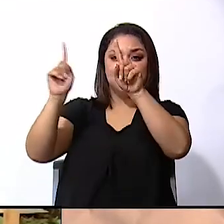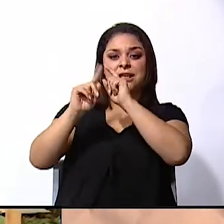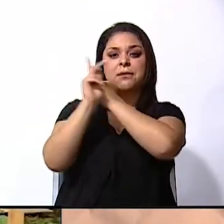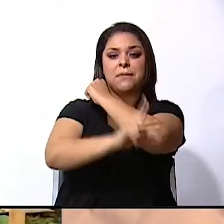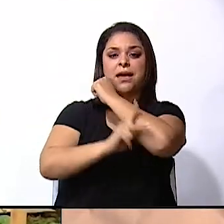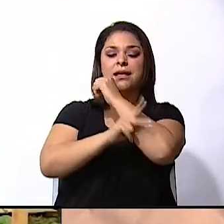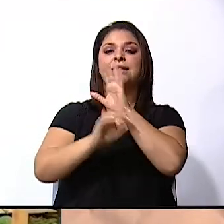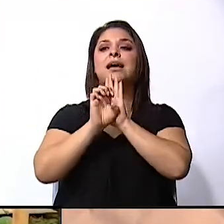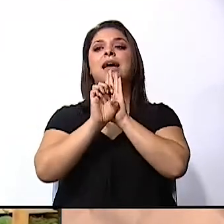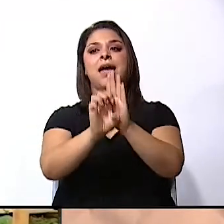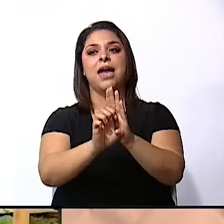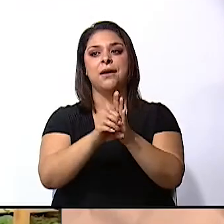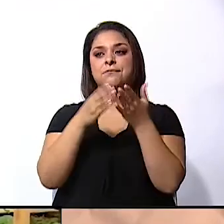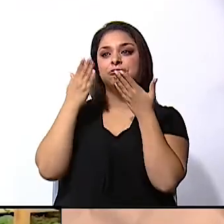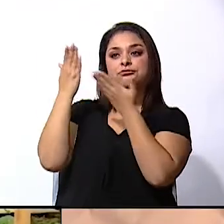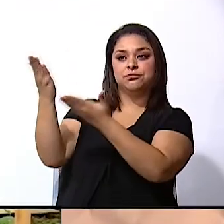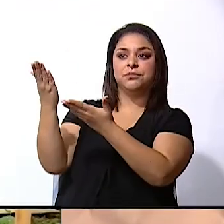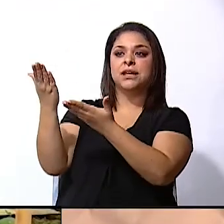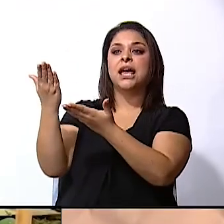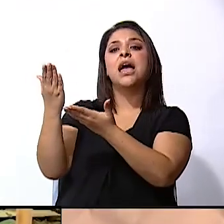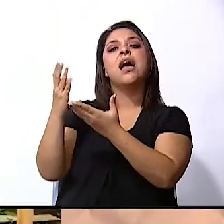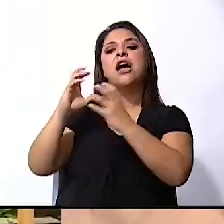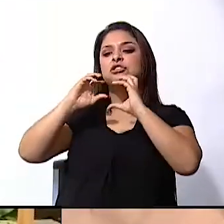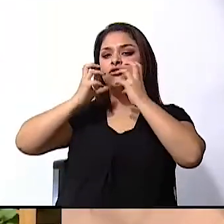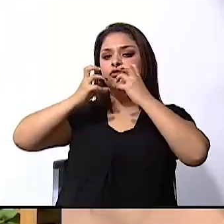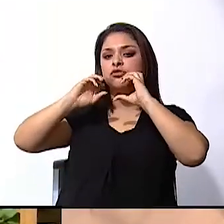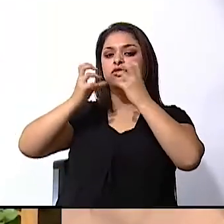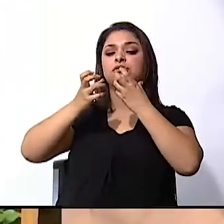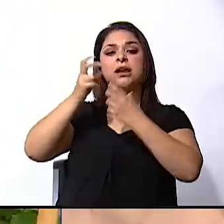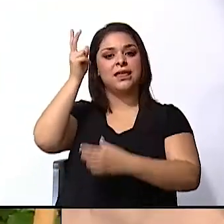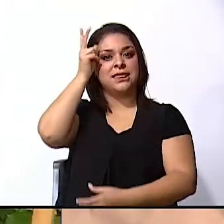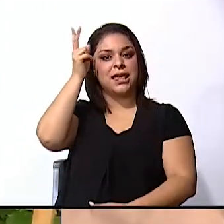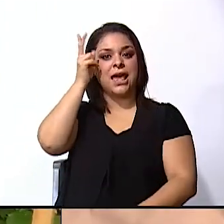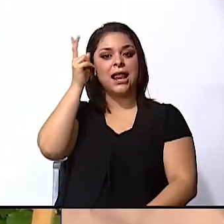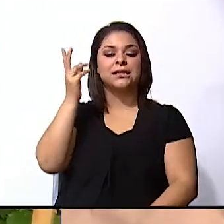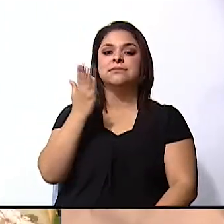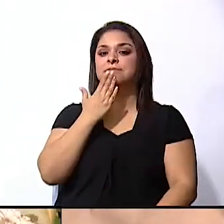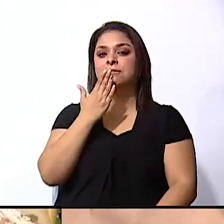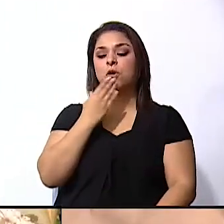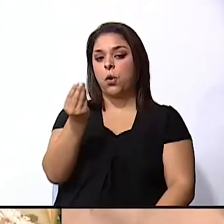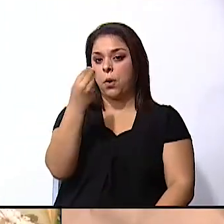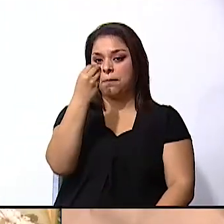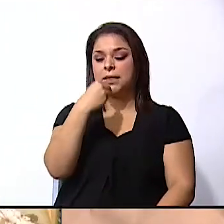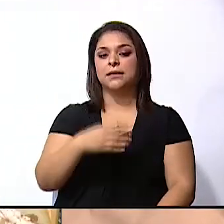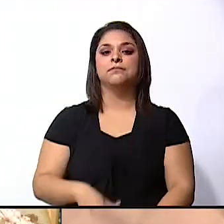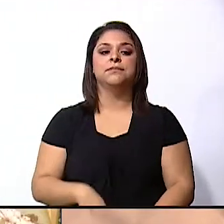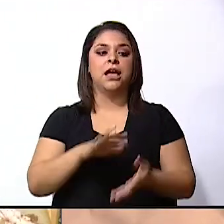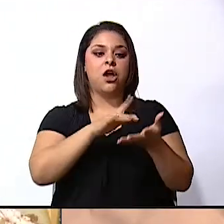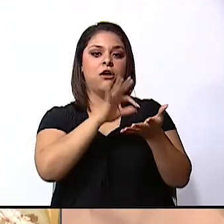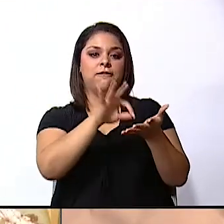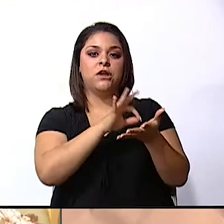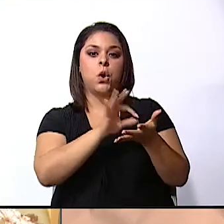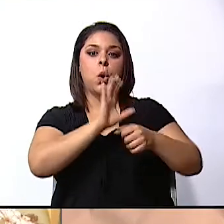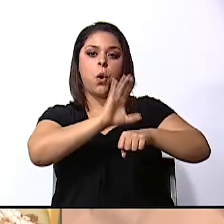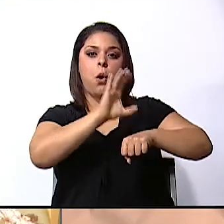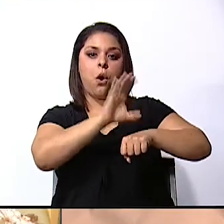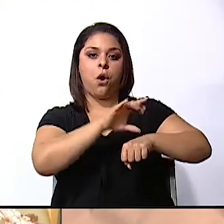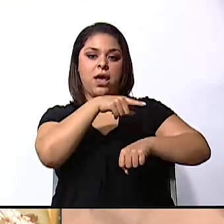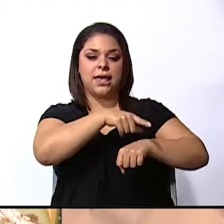For example, corn dishes from the indigenous food, rice and beans and gallo pinto